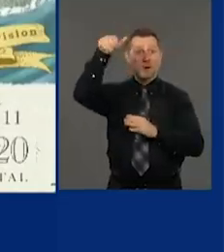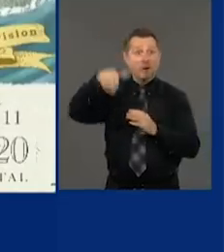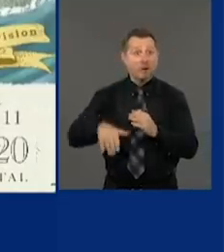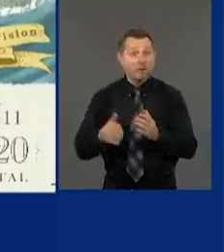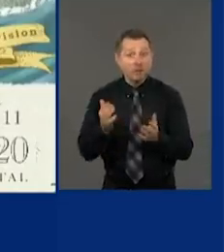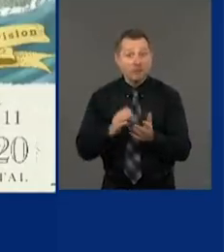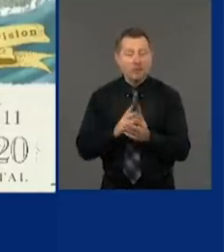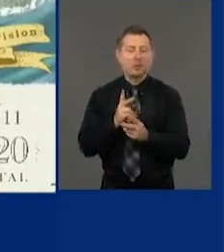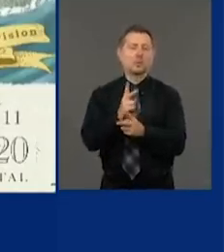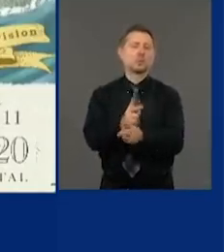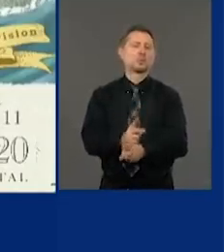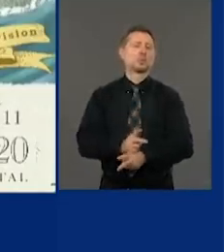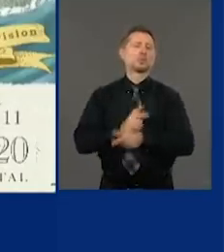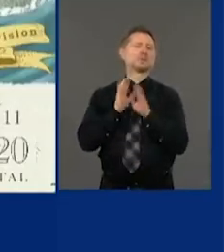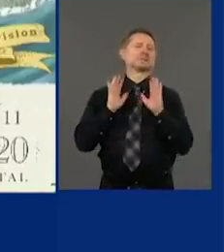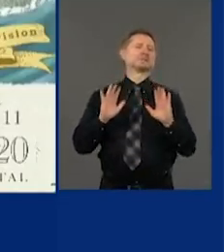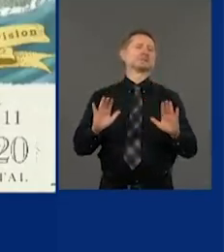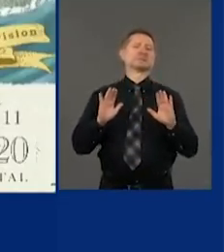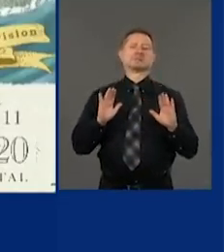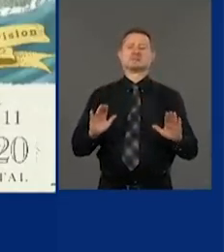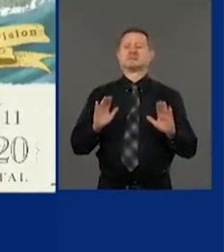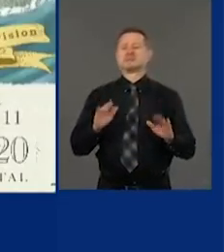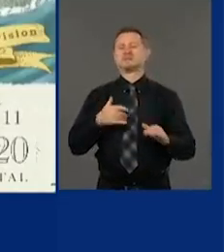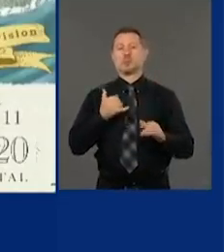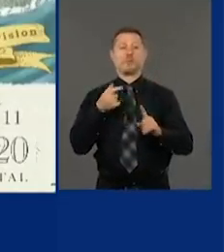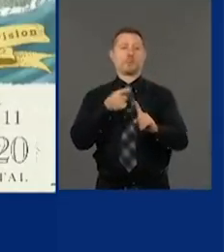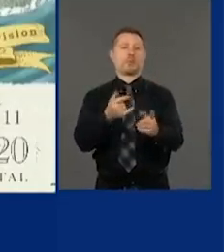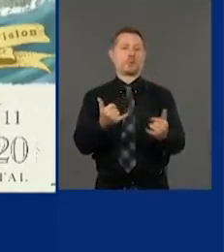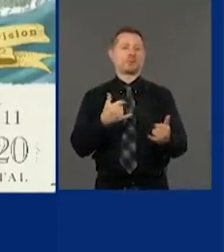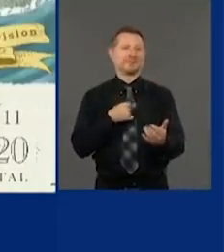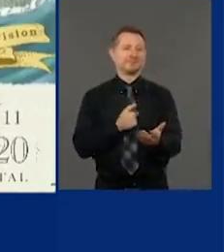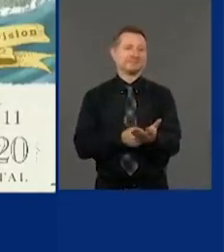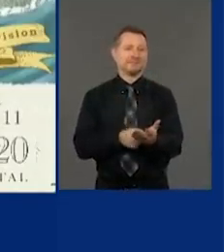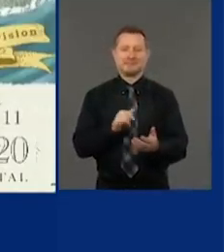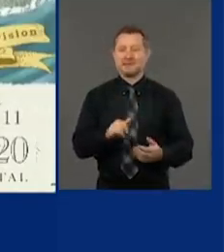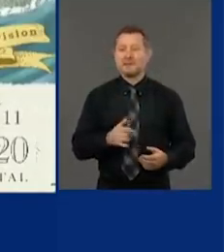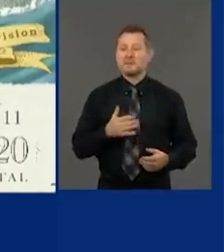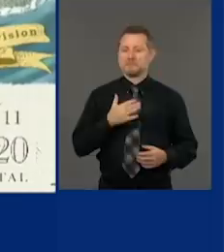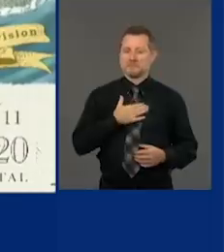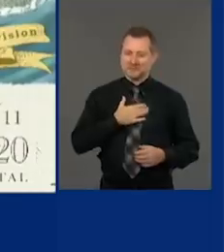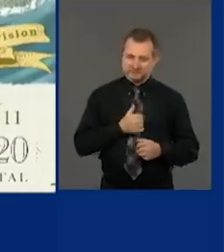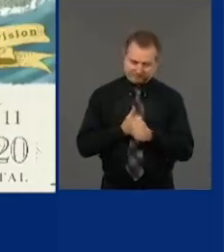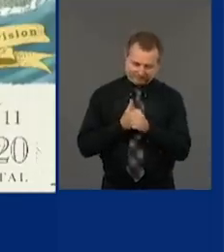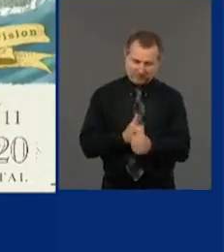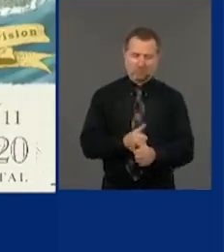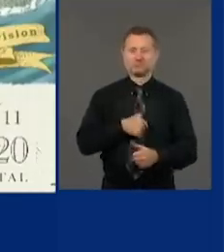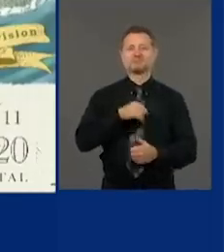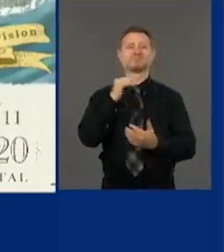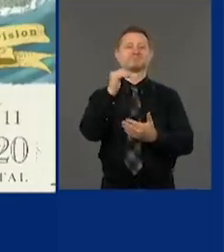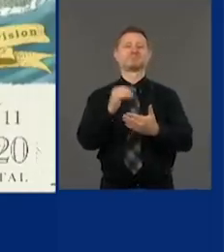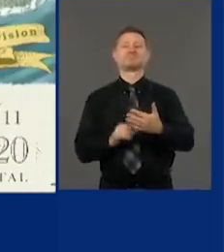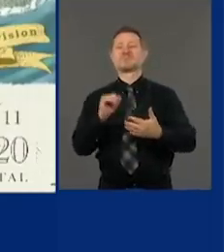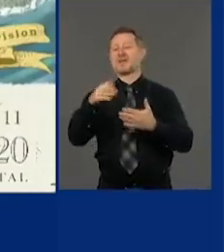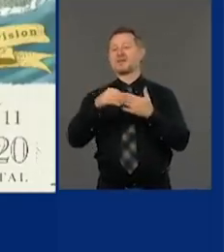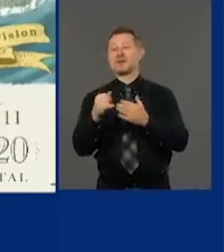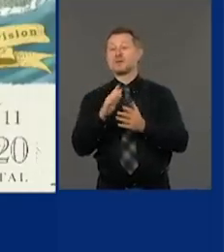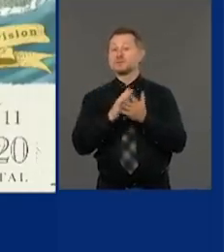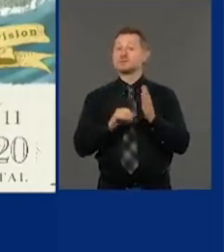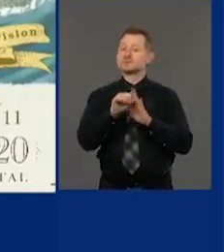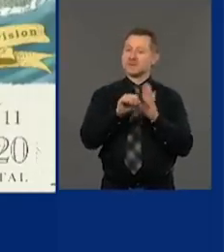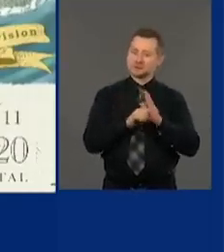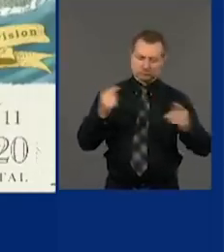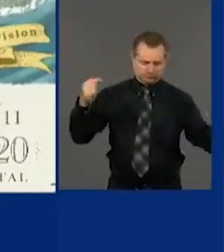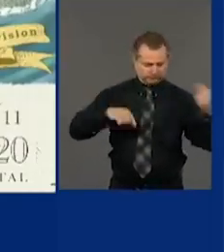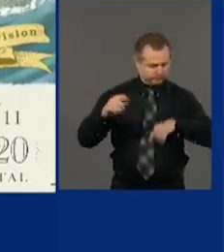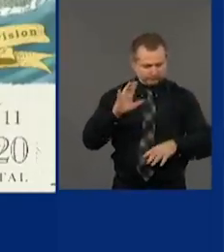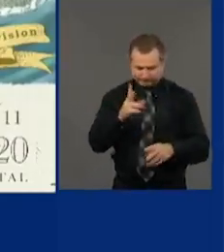cautious. What we're talking about today. Do compliance. Watch people from other states. And we're